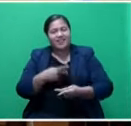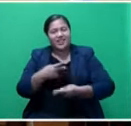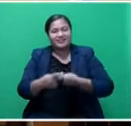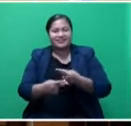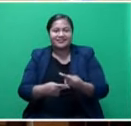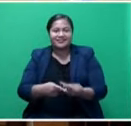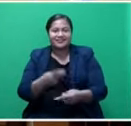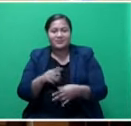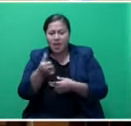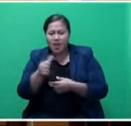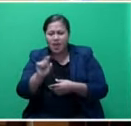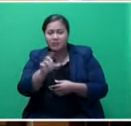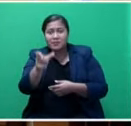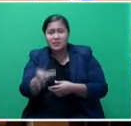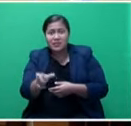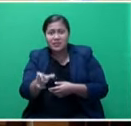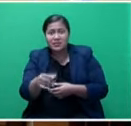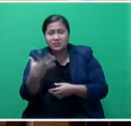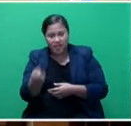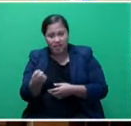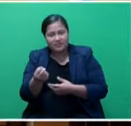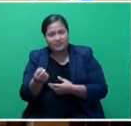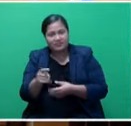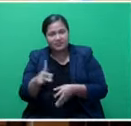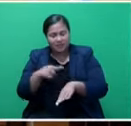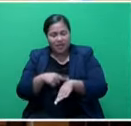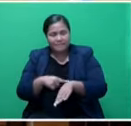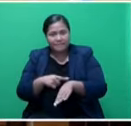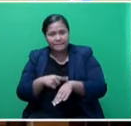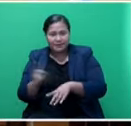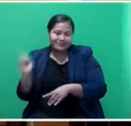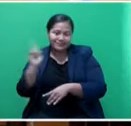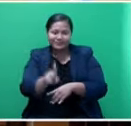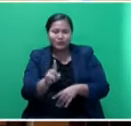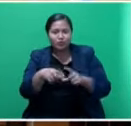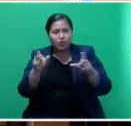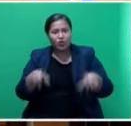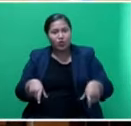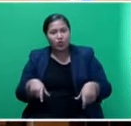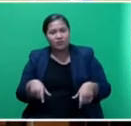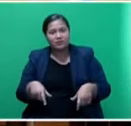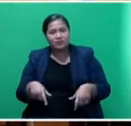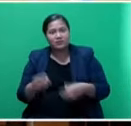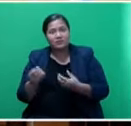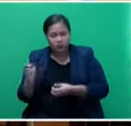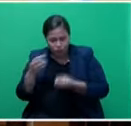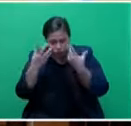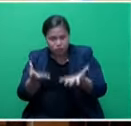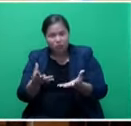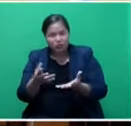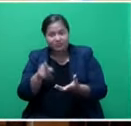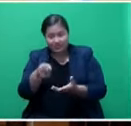the person who owes time to appear before court and to disprove whether